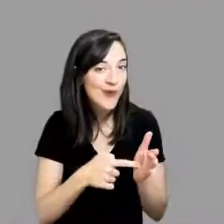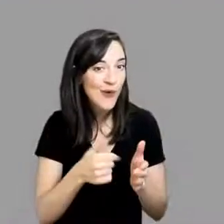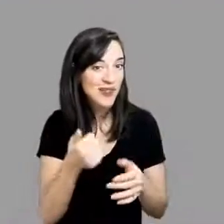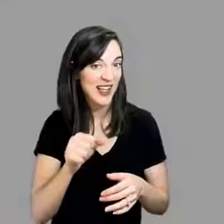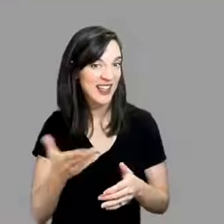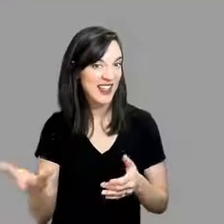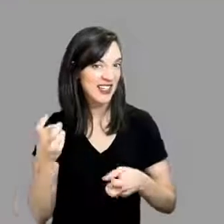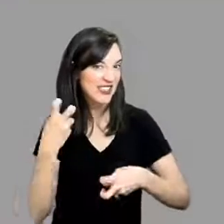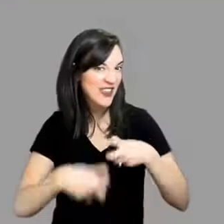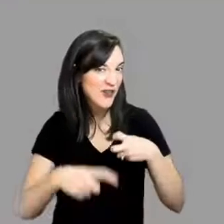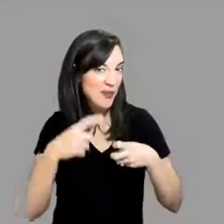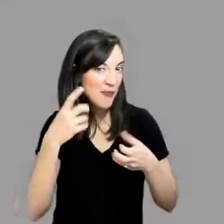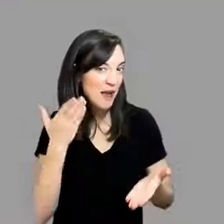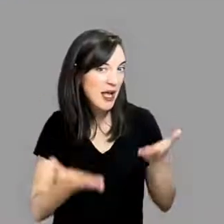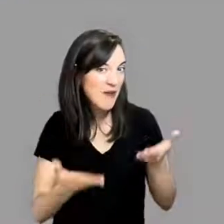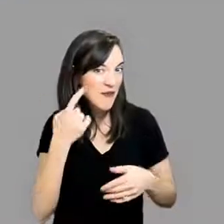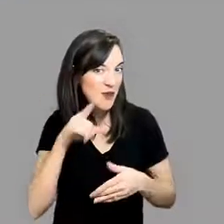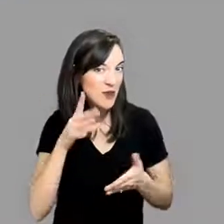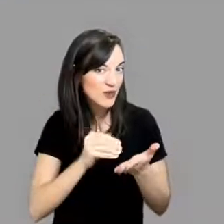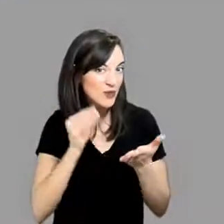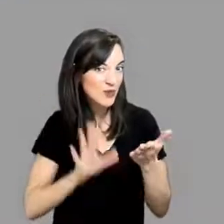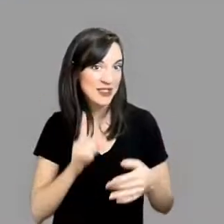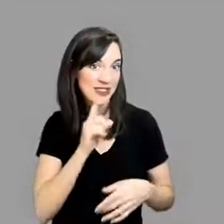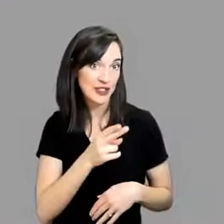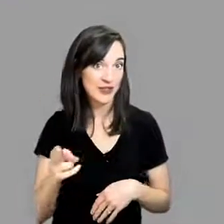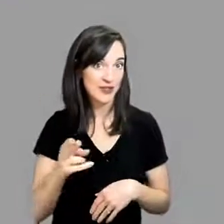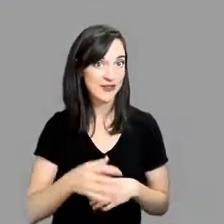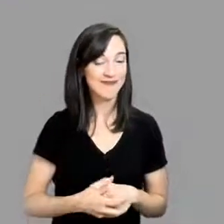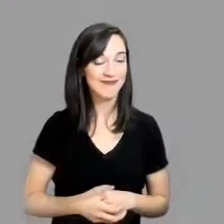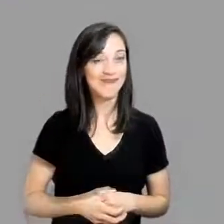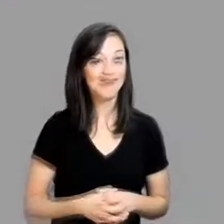Can you point out anything that may be difficult for a student who is DHH?